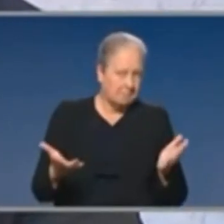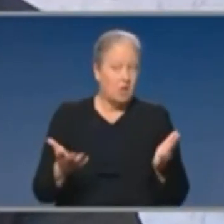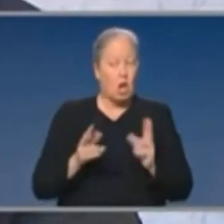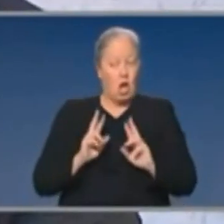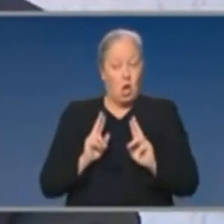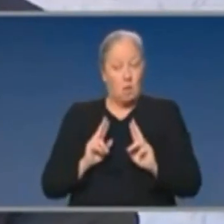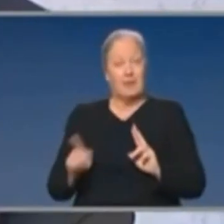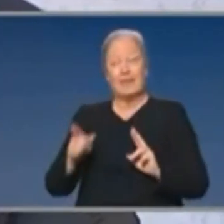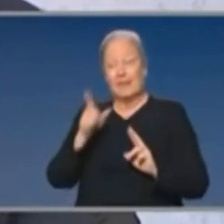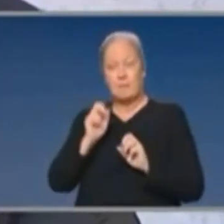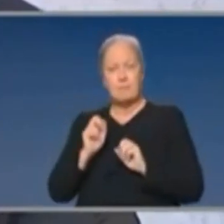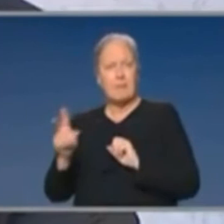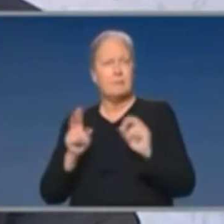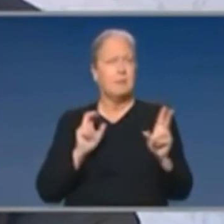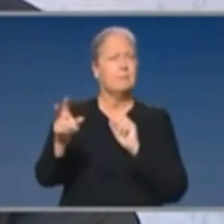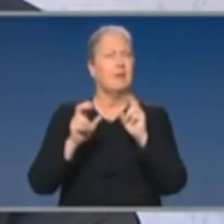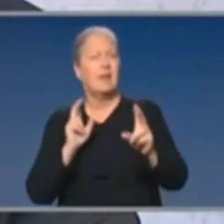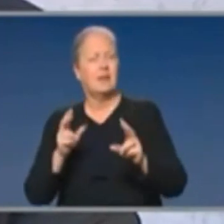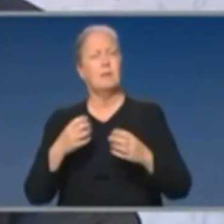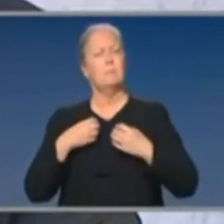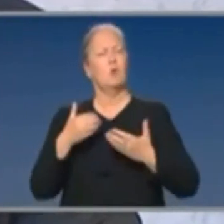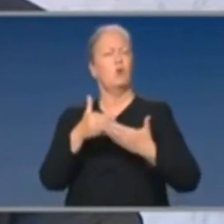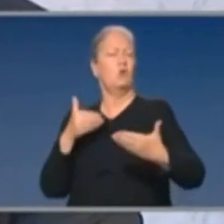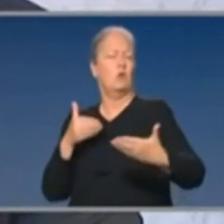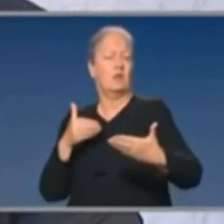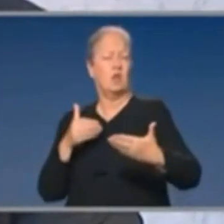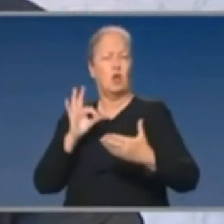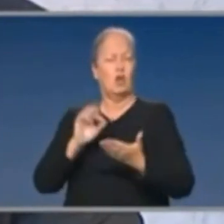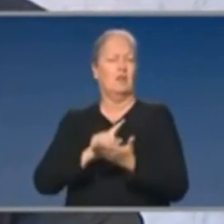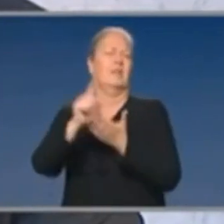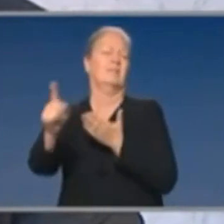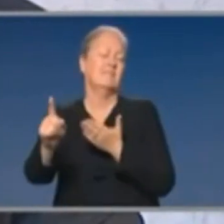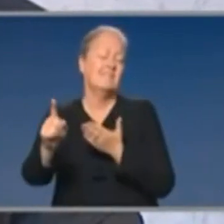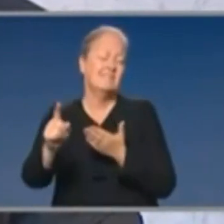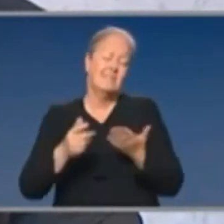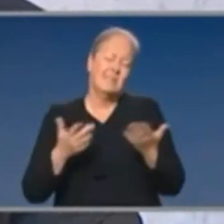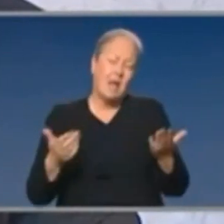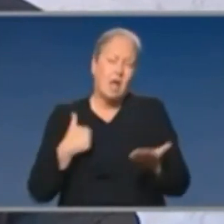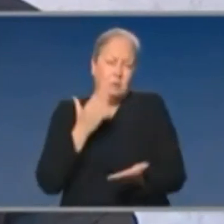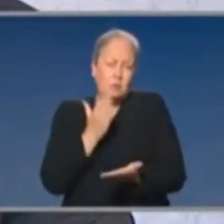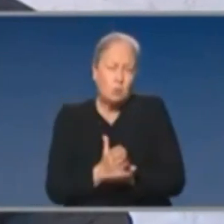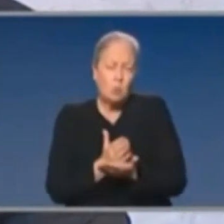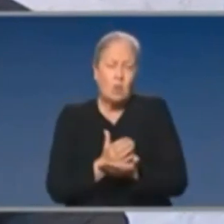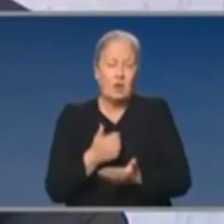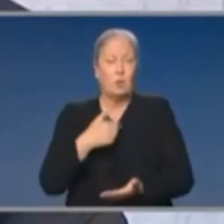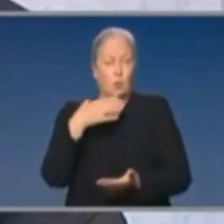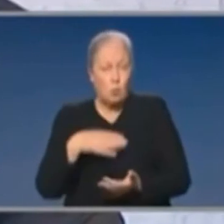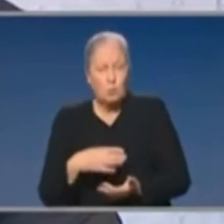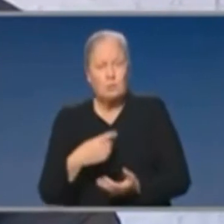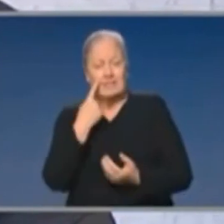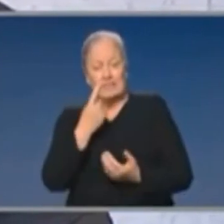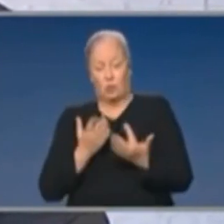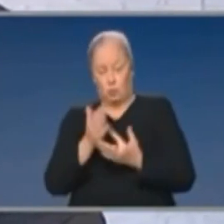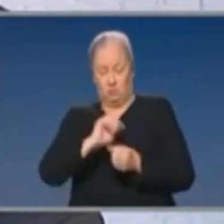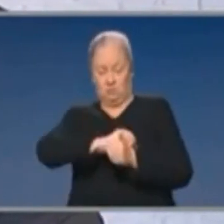restored sooner. Now, have no doubt that everybody would want to see us get back to as normal as you possibly can in the